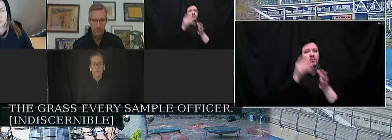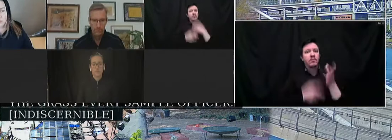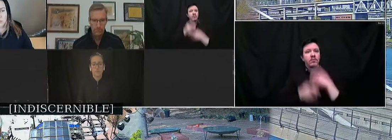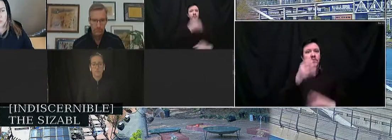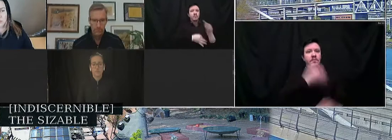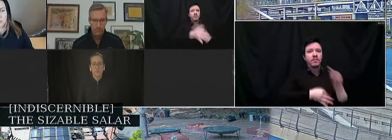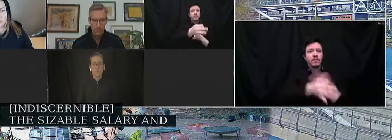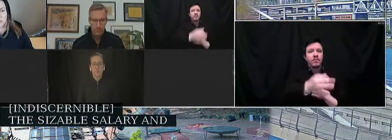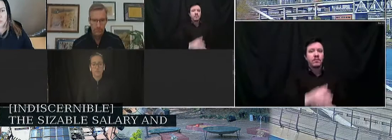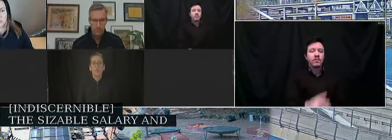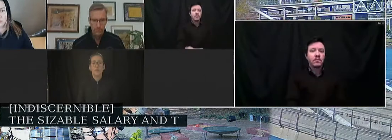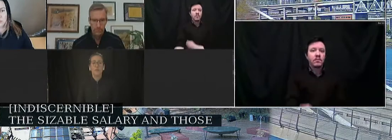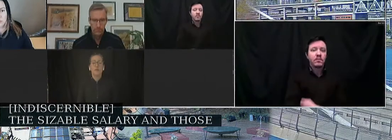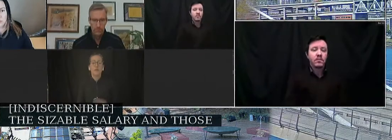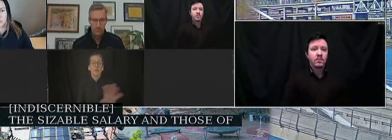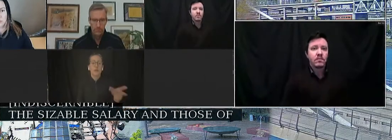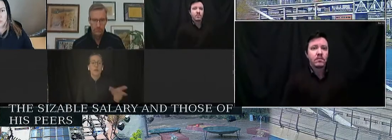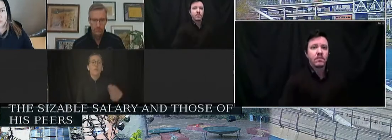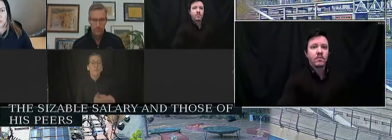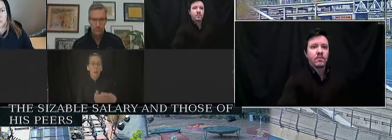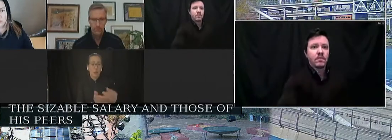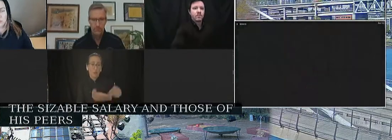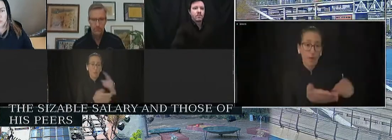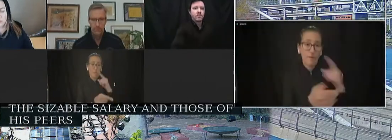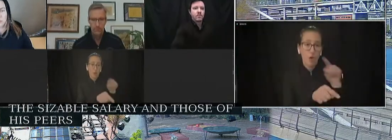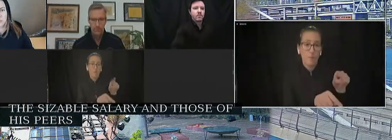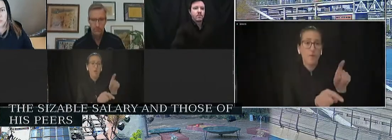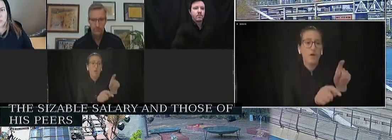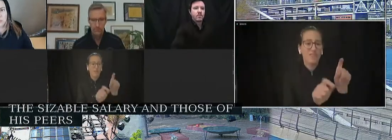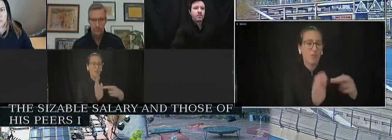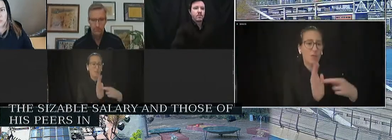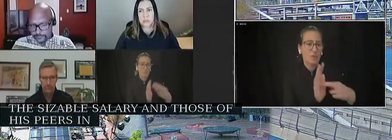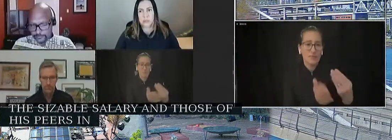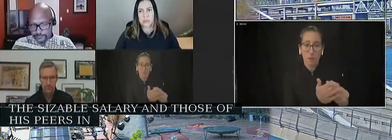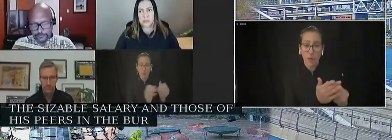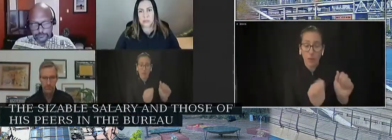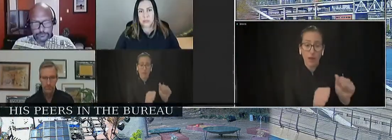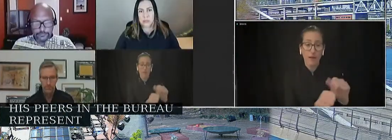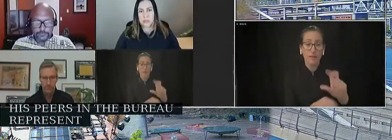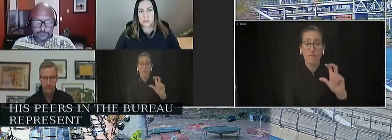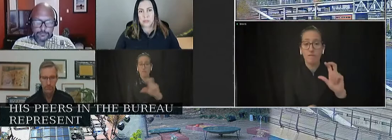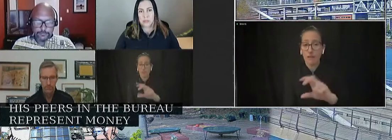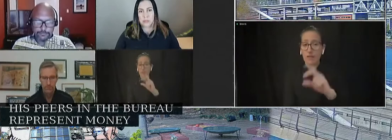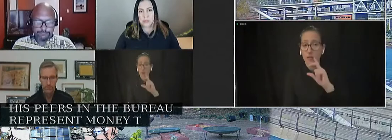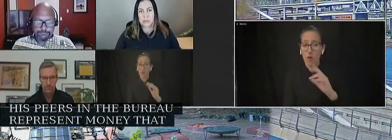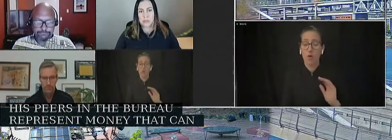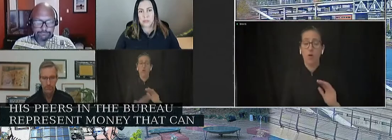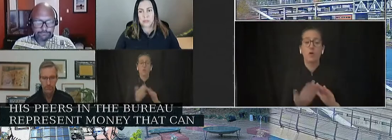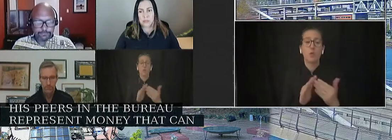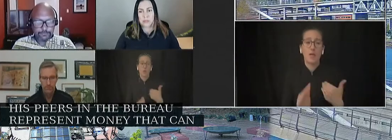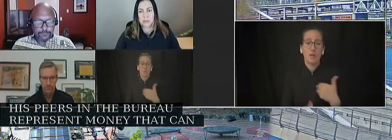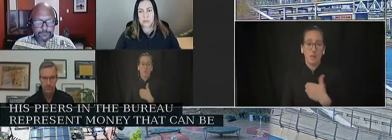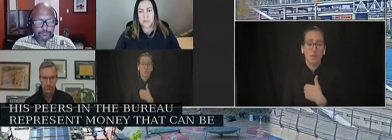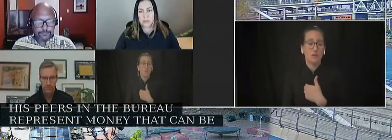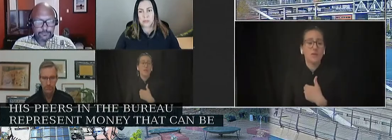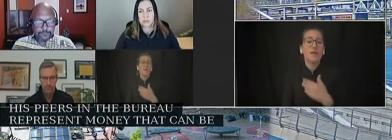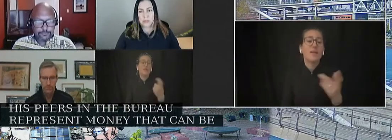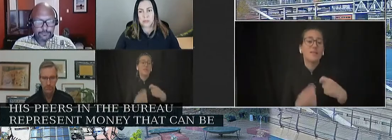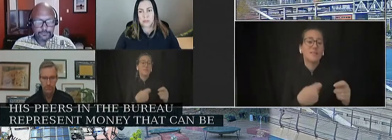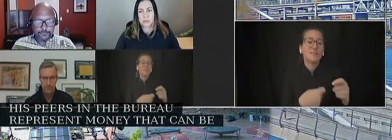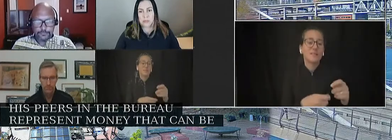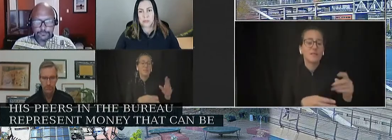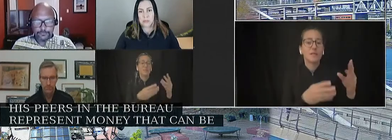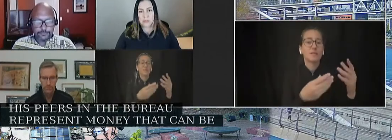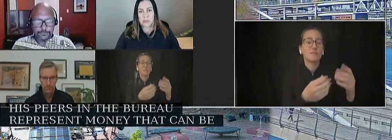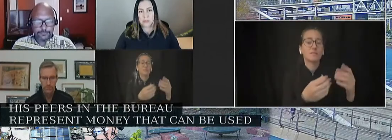Bureau represent money that could be spent protecting community members, not enriching the majority white male Bureau that largely do not reside in Portland.